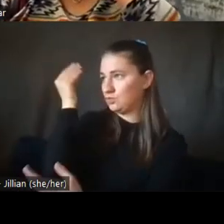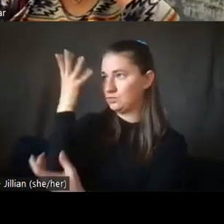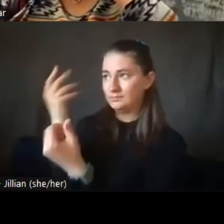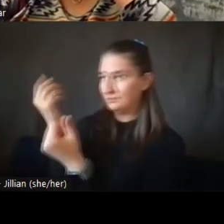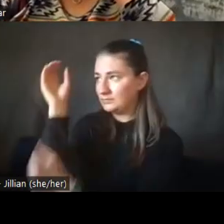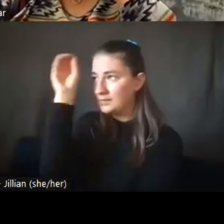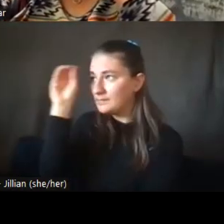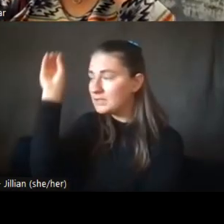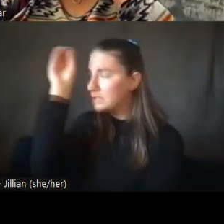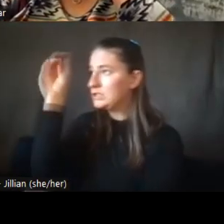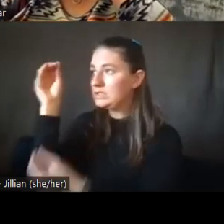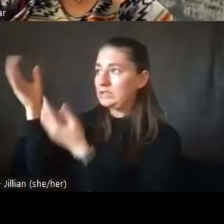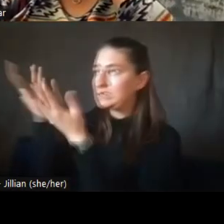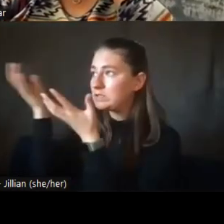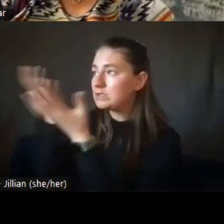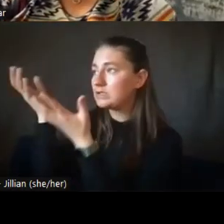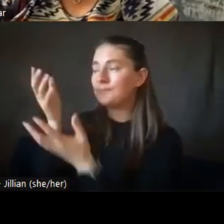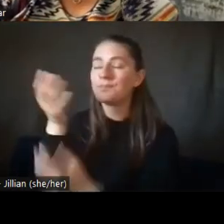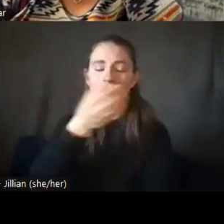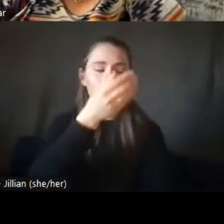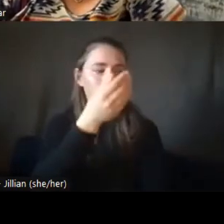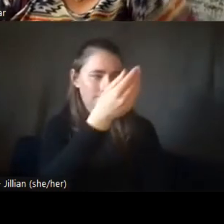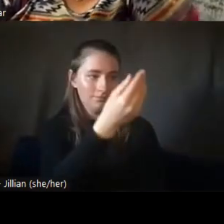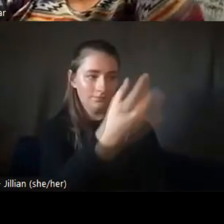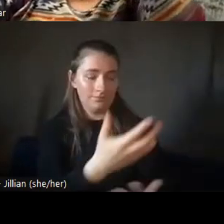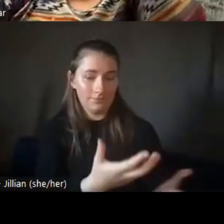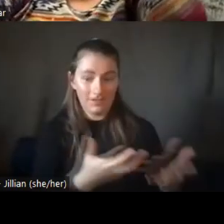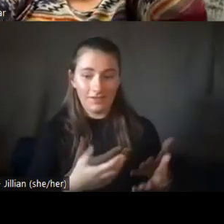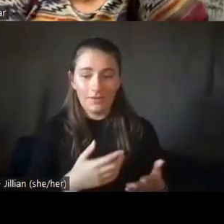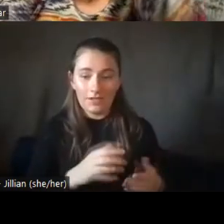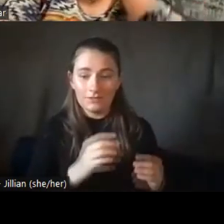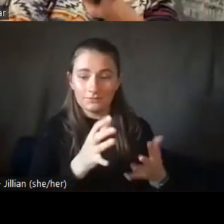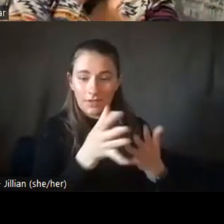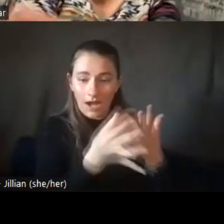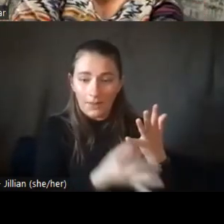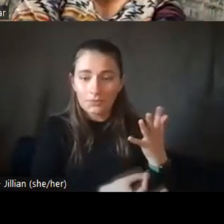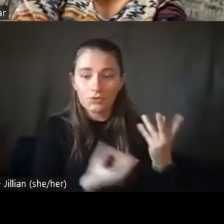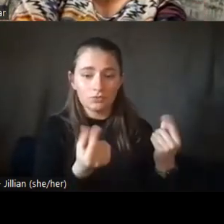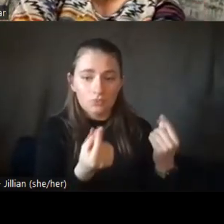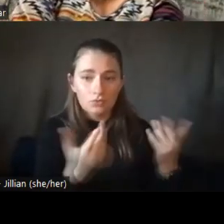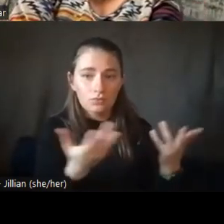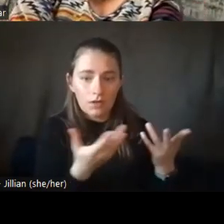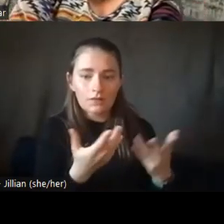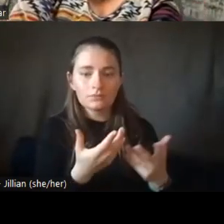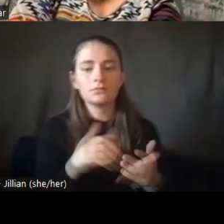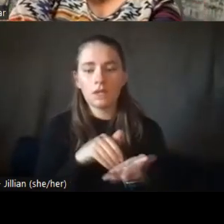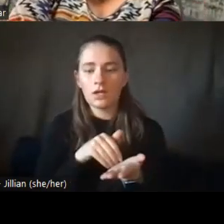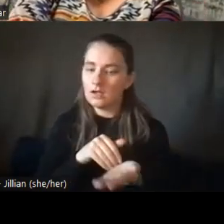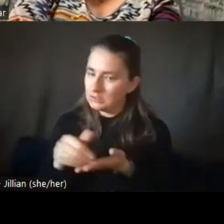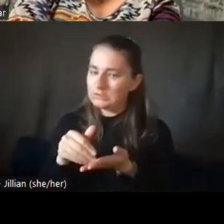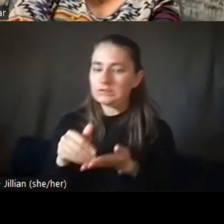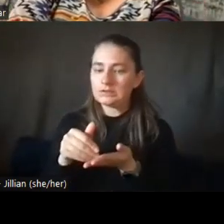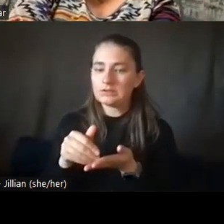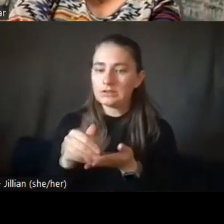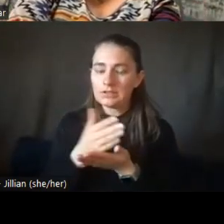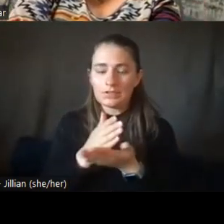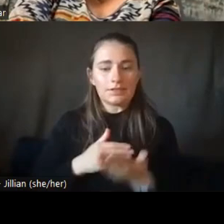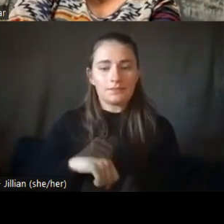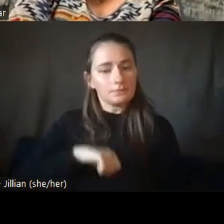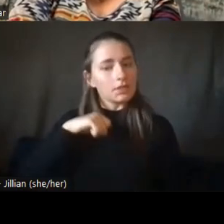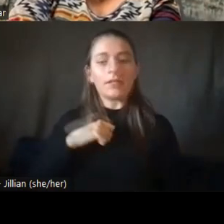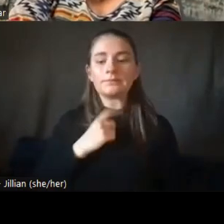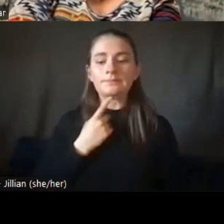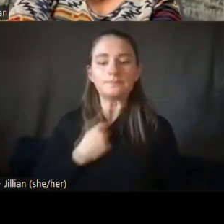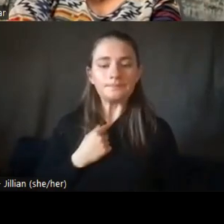know, he's given me options and what I should do. And a lot of times I have to swallow some pride and, you